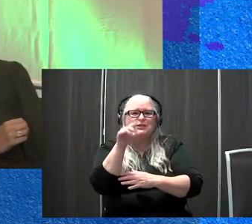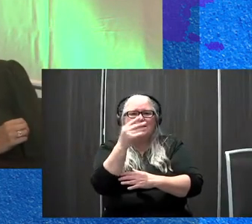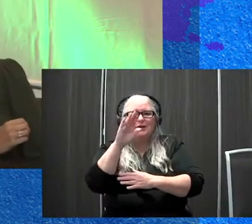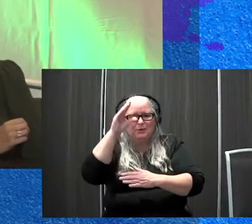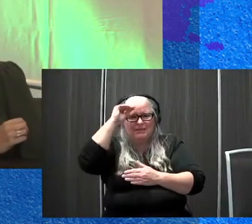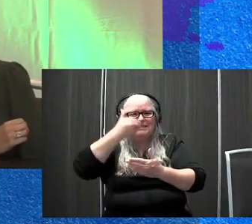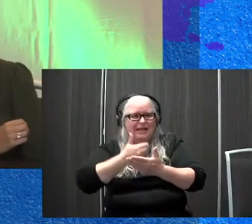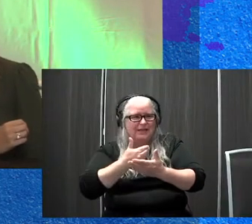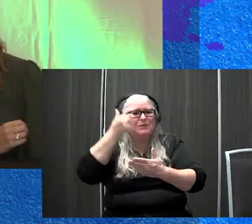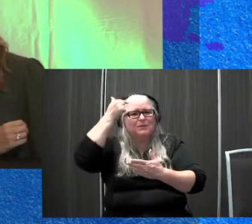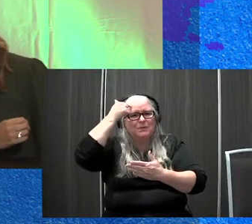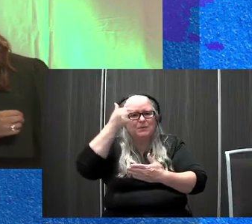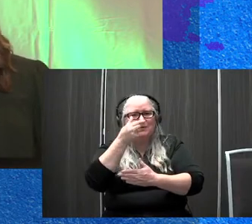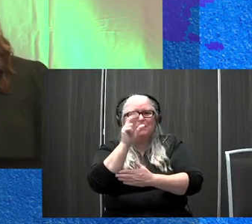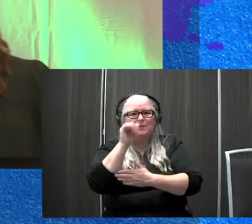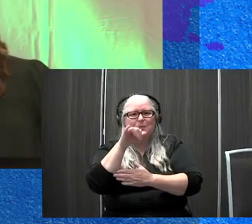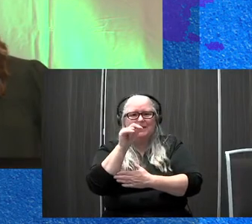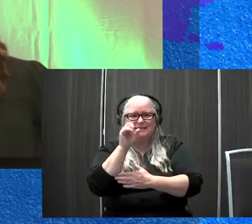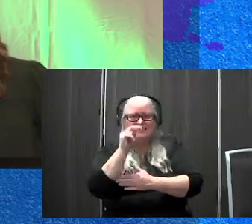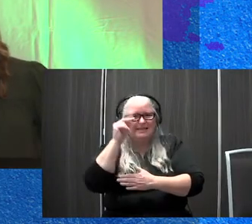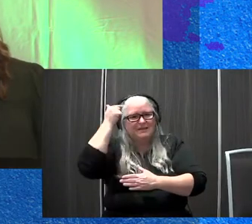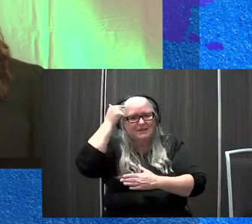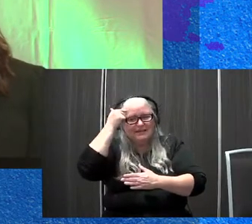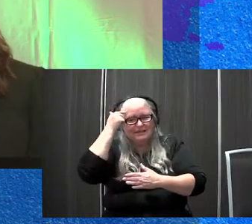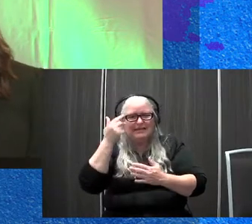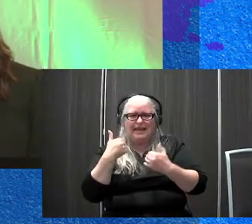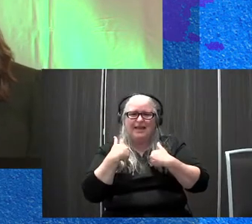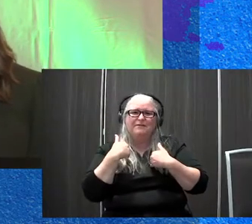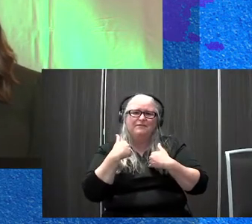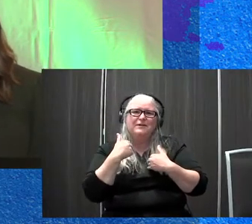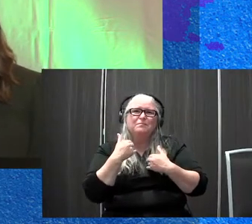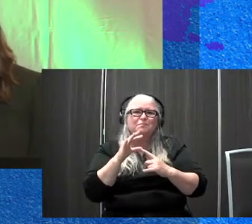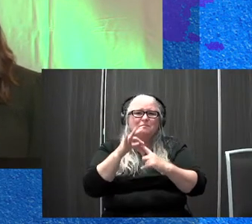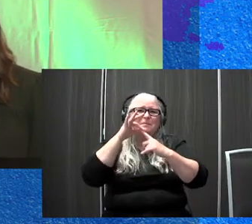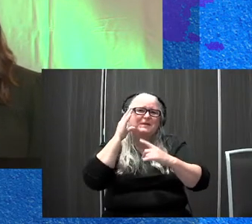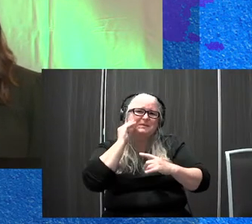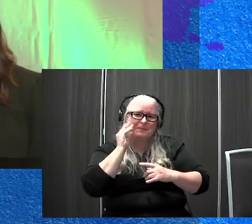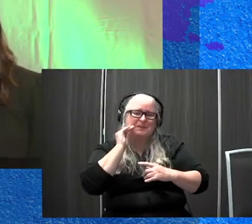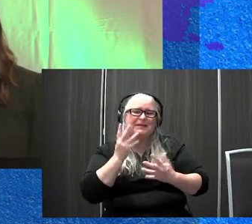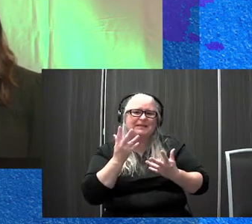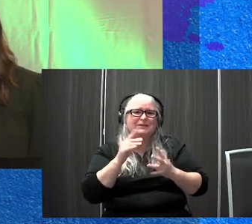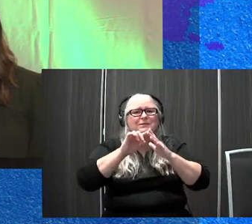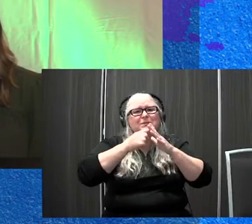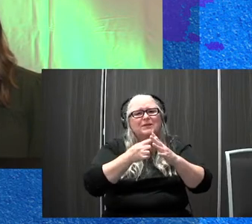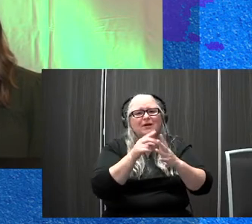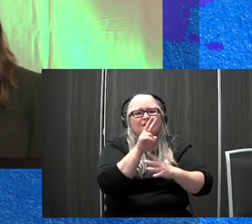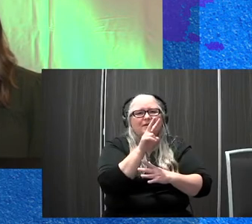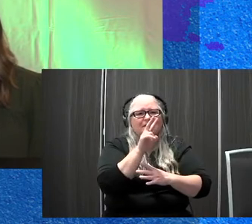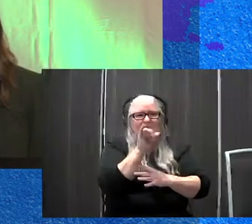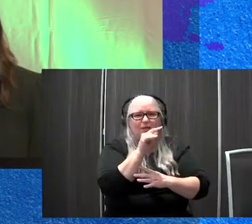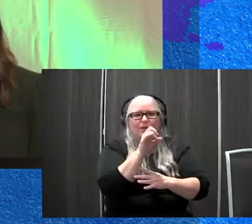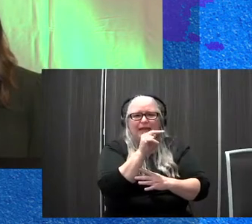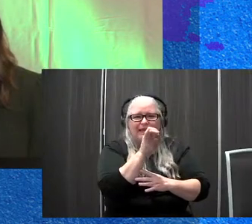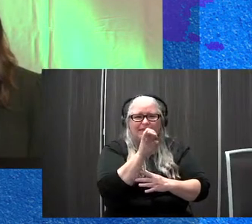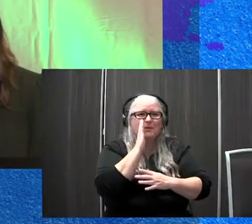perspective and experiences that I think are really on point. So to start things off, Violette's going to talk about some